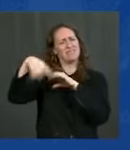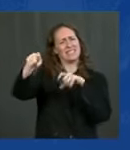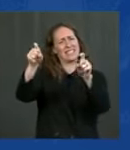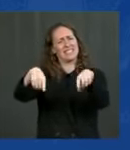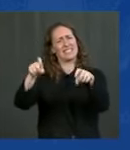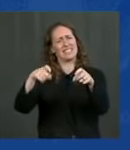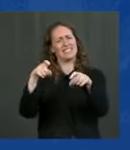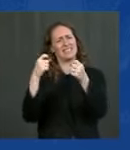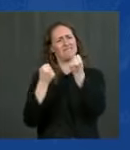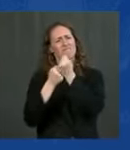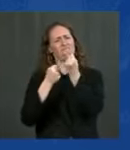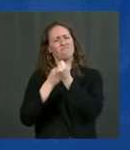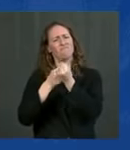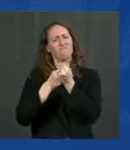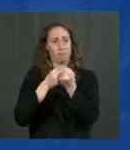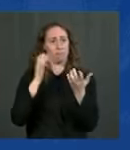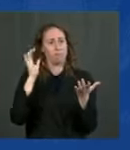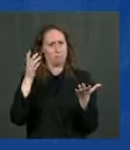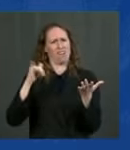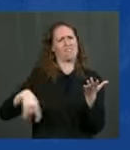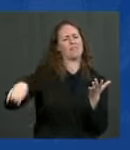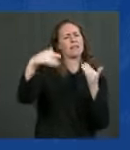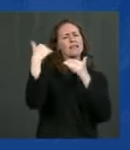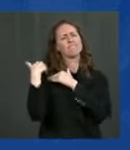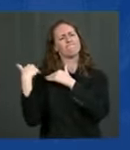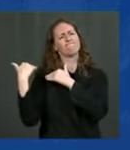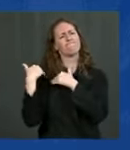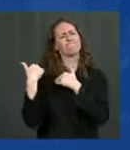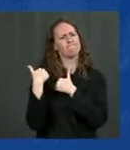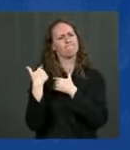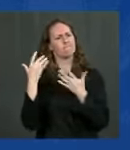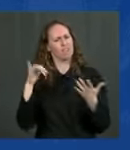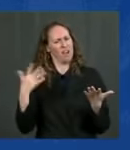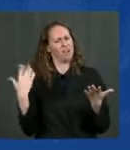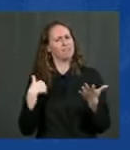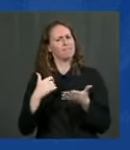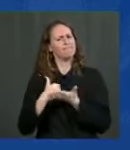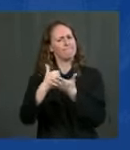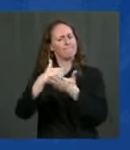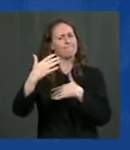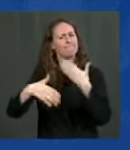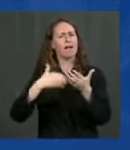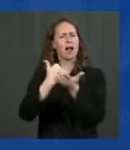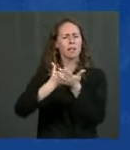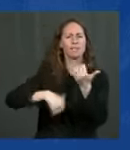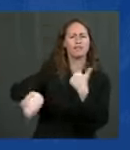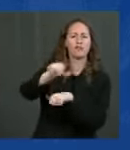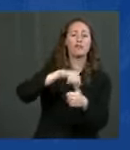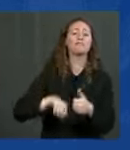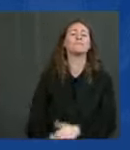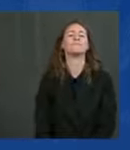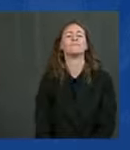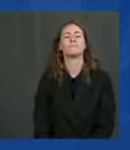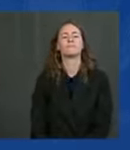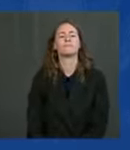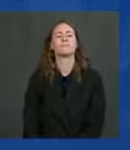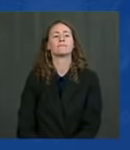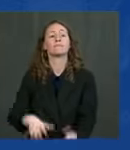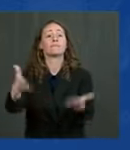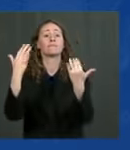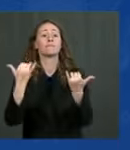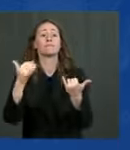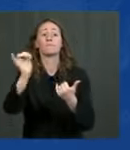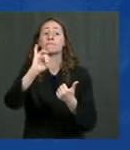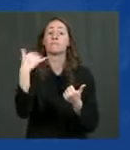be doing now and that's what we are doing so far we have provided 100